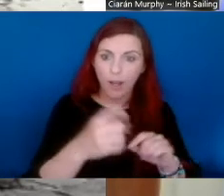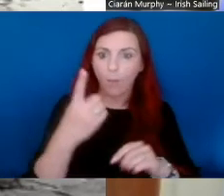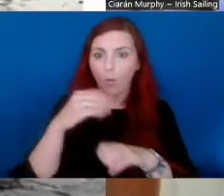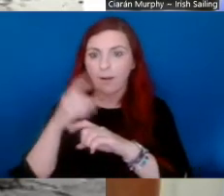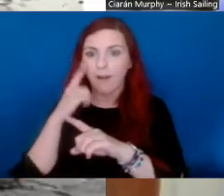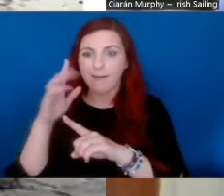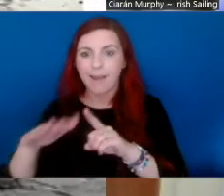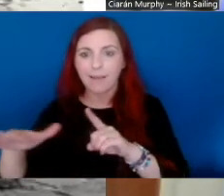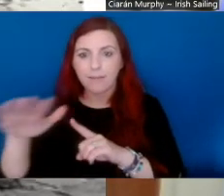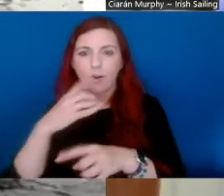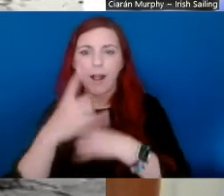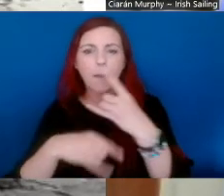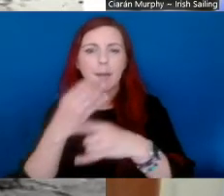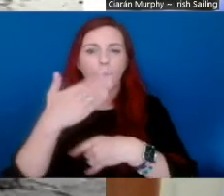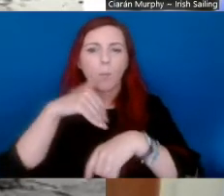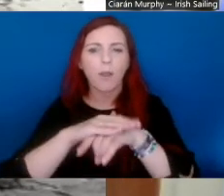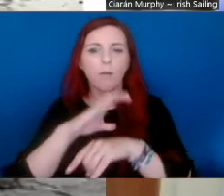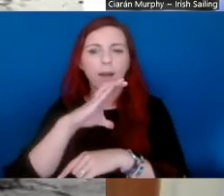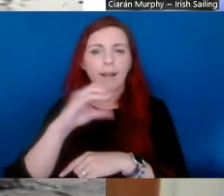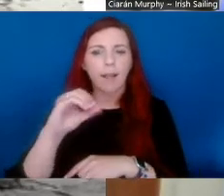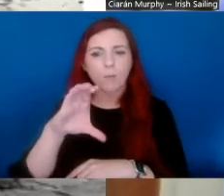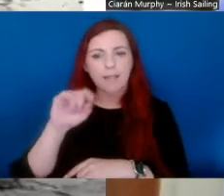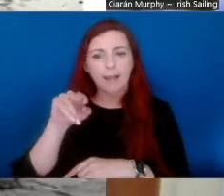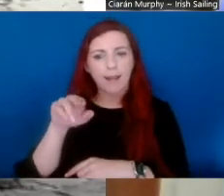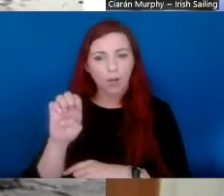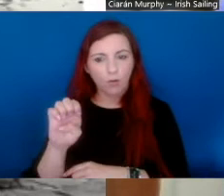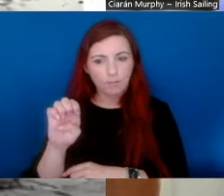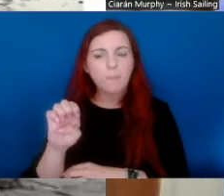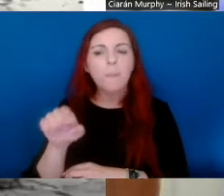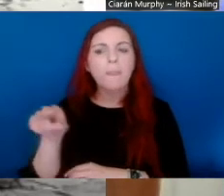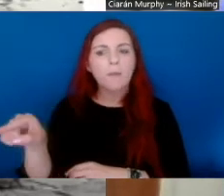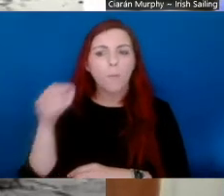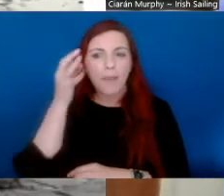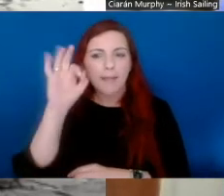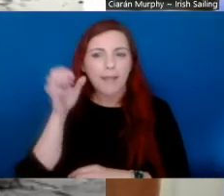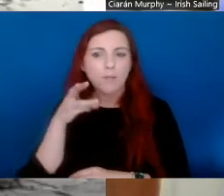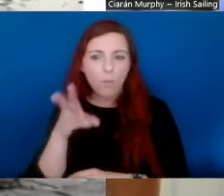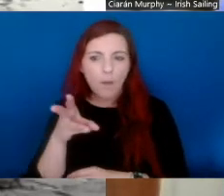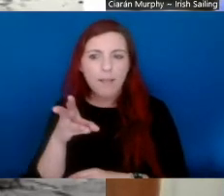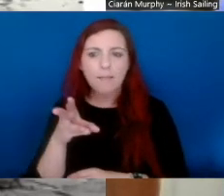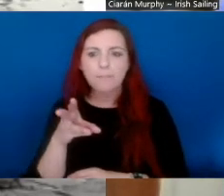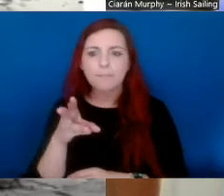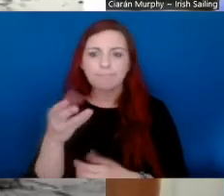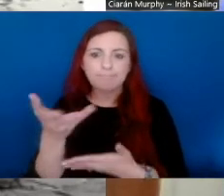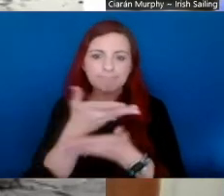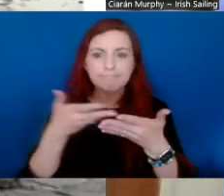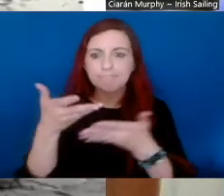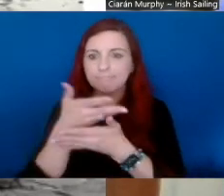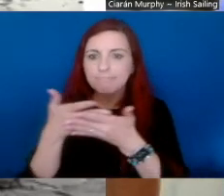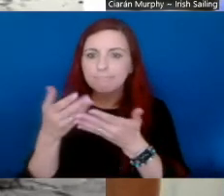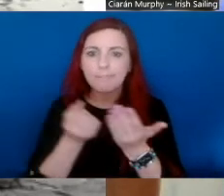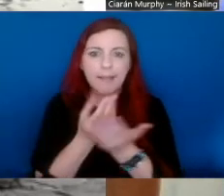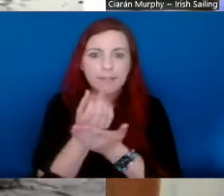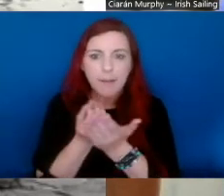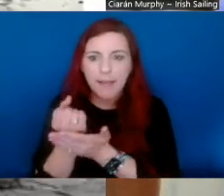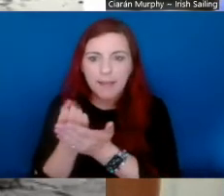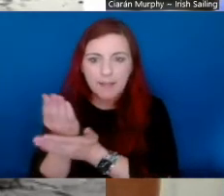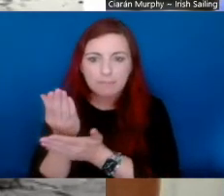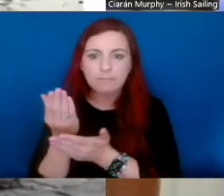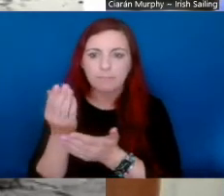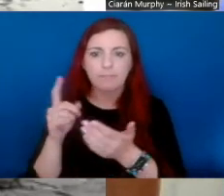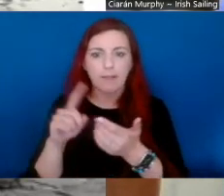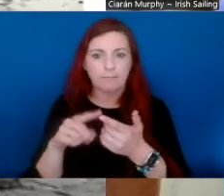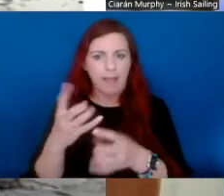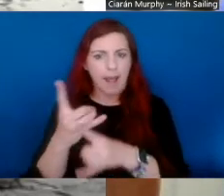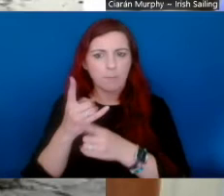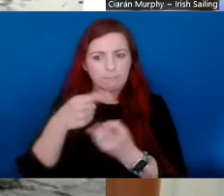that are taking place in County Clare. And so our guest panelists are going to be discussing those, explaining those